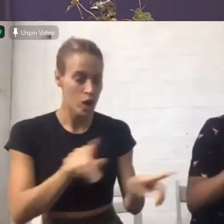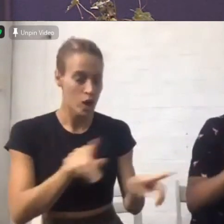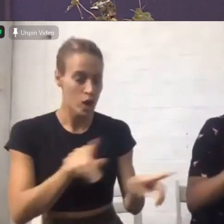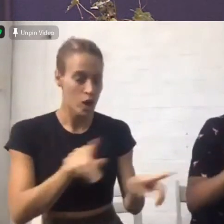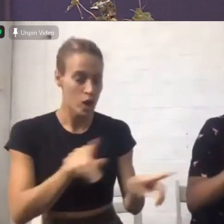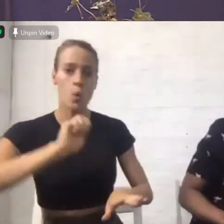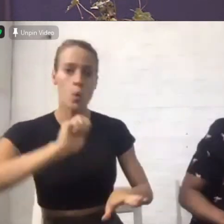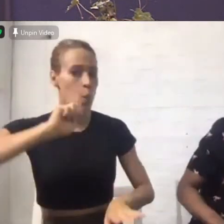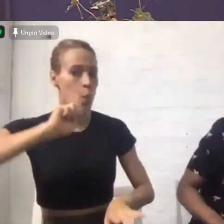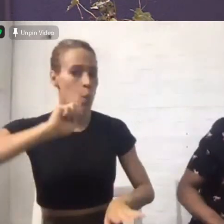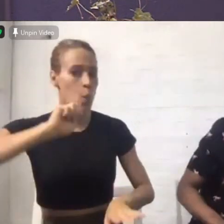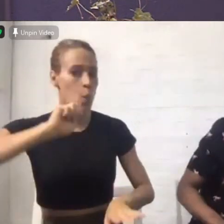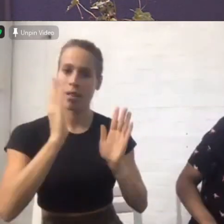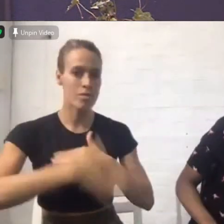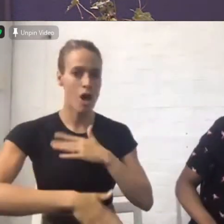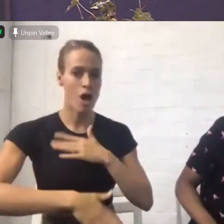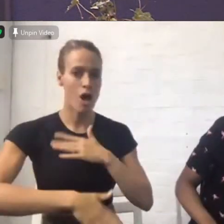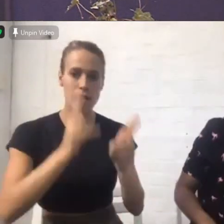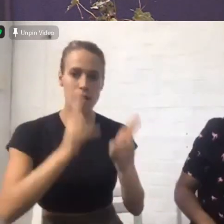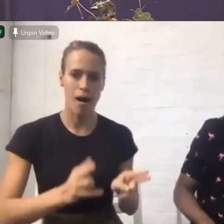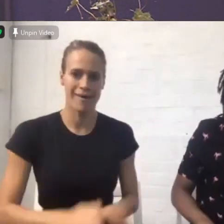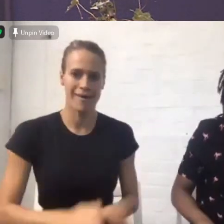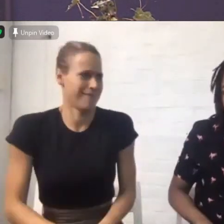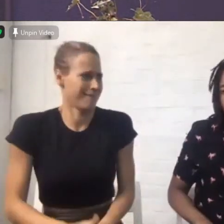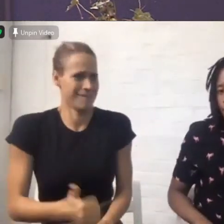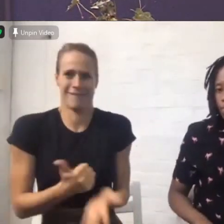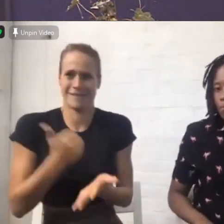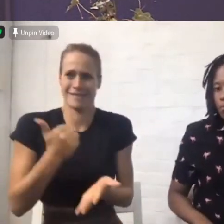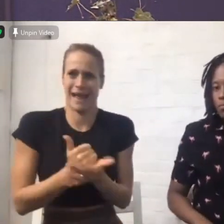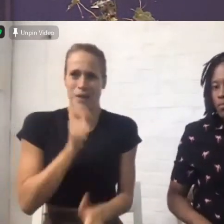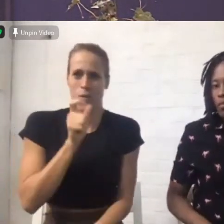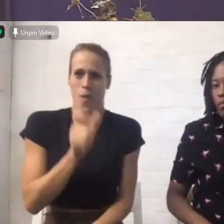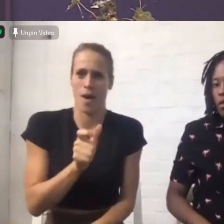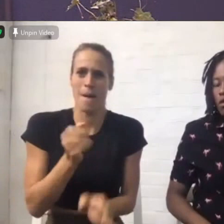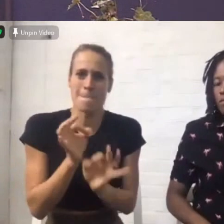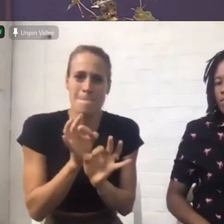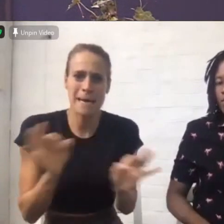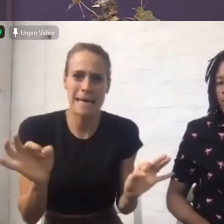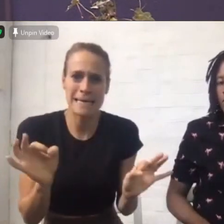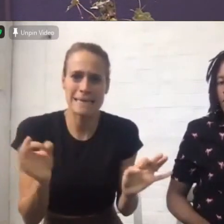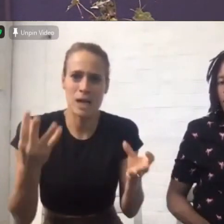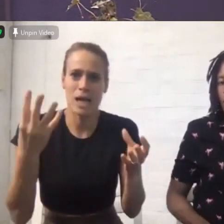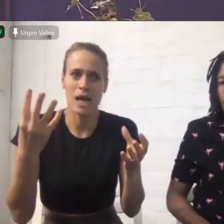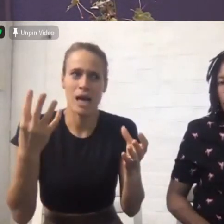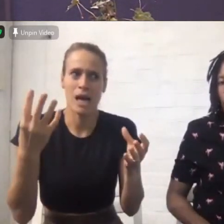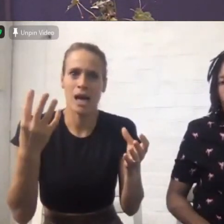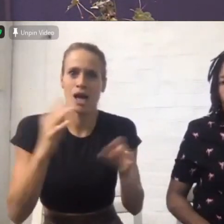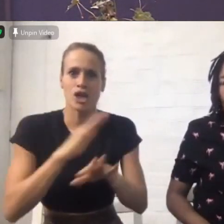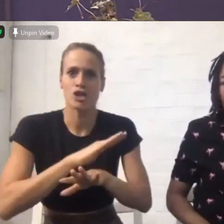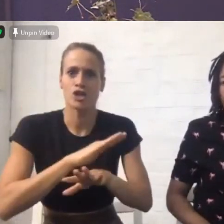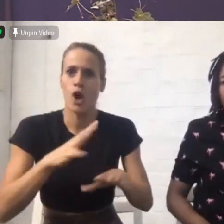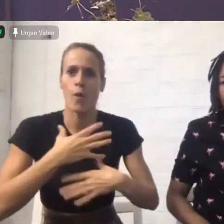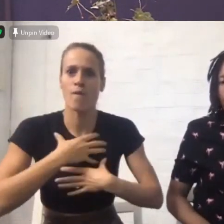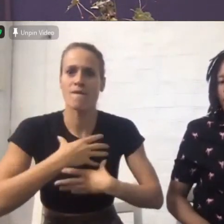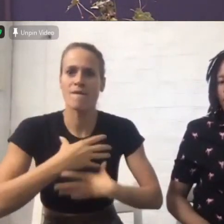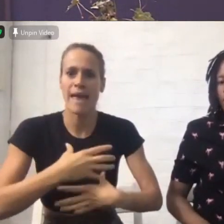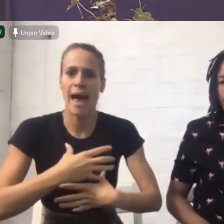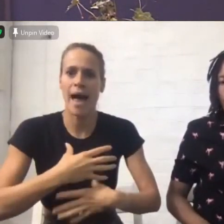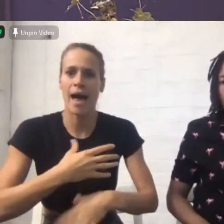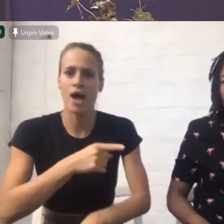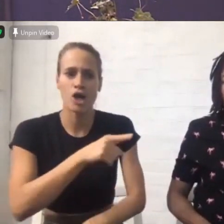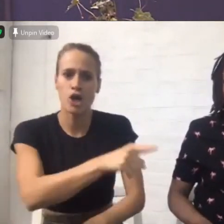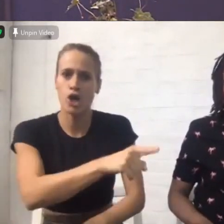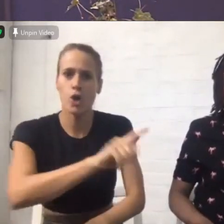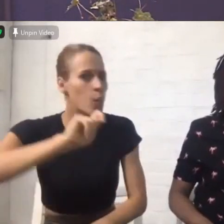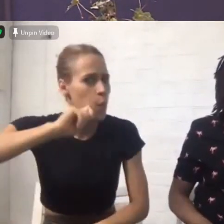Wow, that was a great word, wasn't it? Peace. Do not fear. You shall not die.